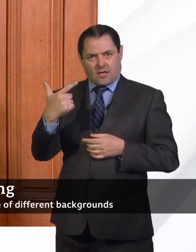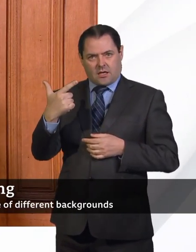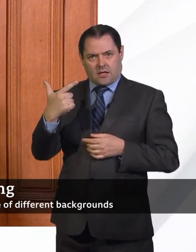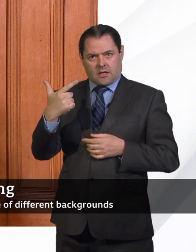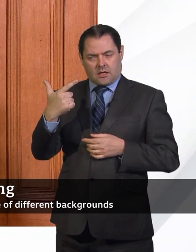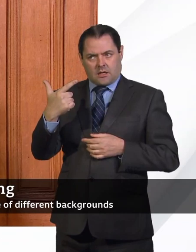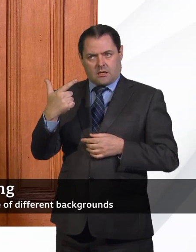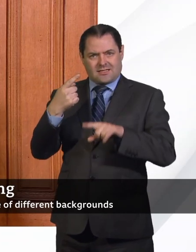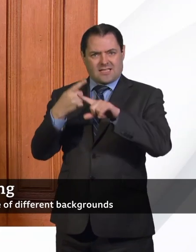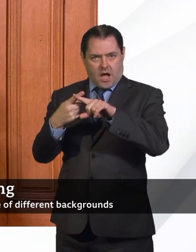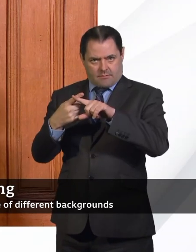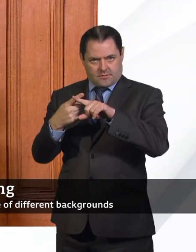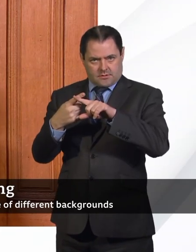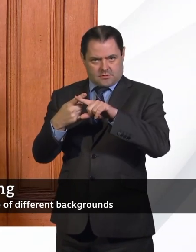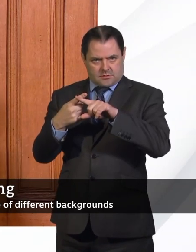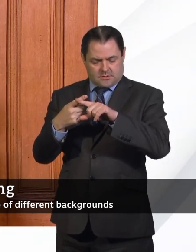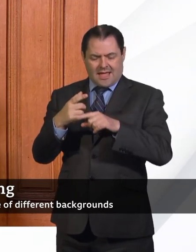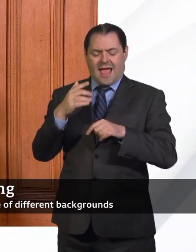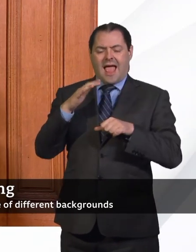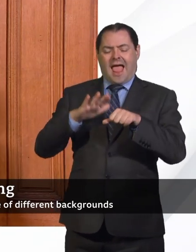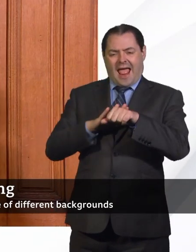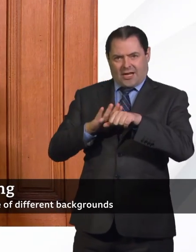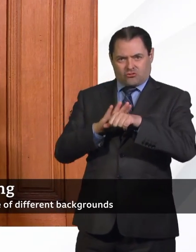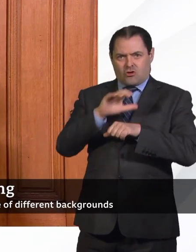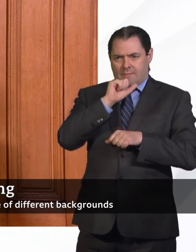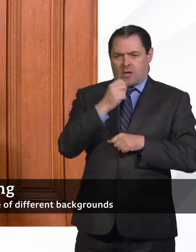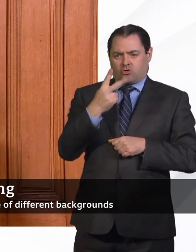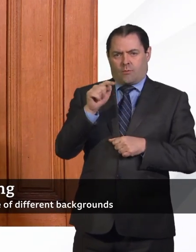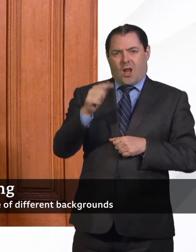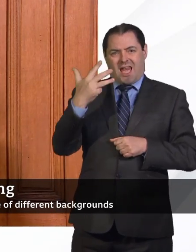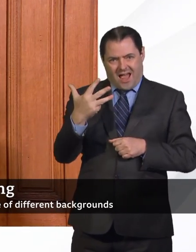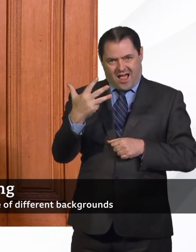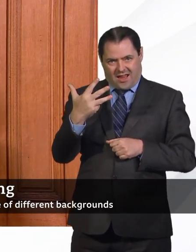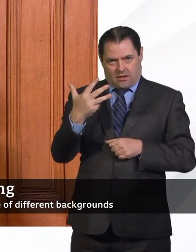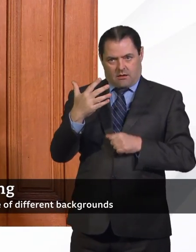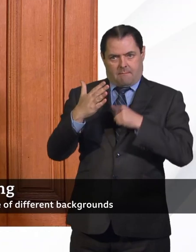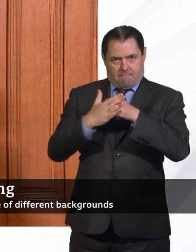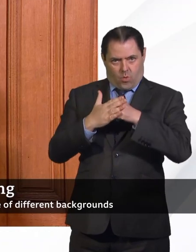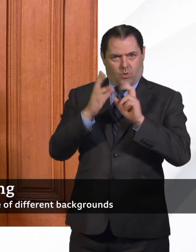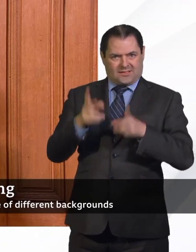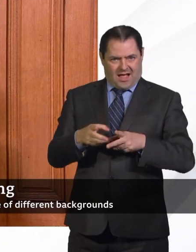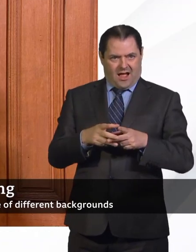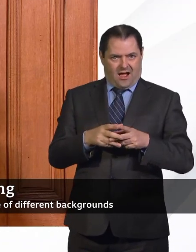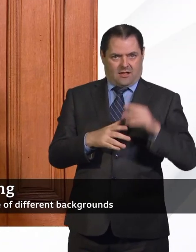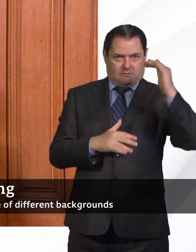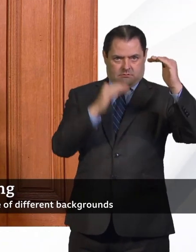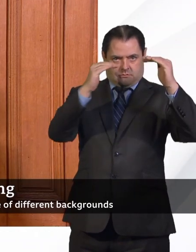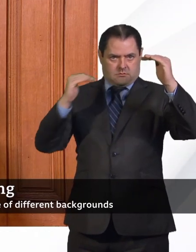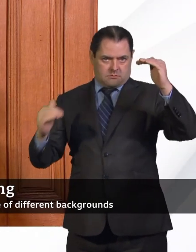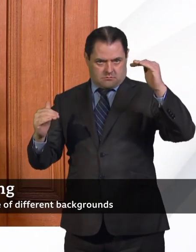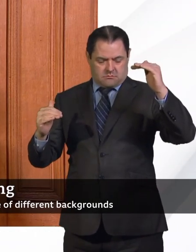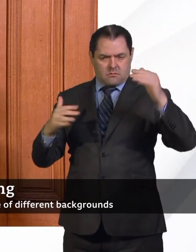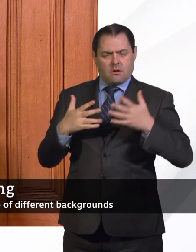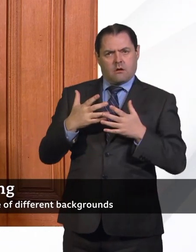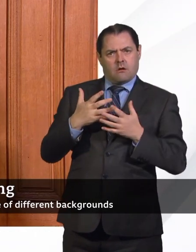.9 in Asian men. So there are a number of statistics in there. It's quite a long report, and there's a great deal